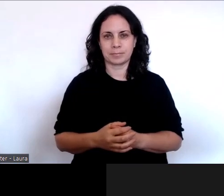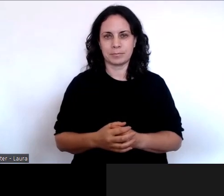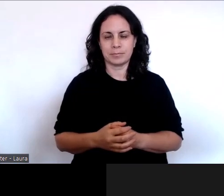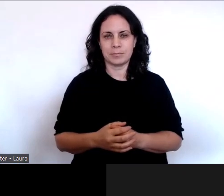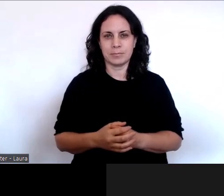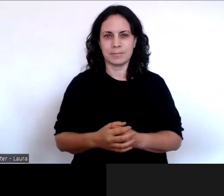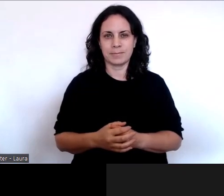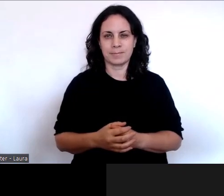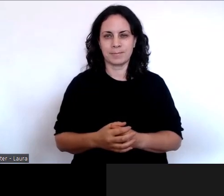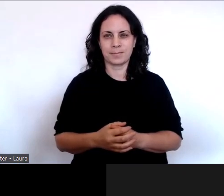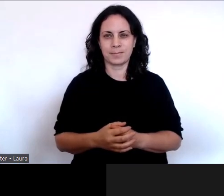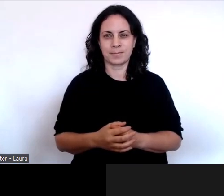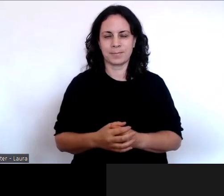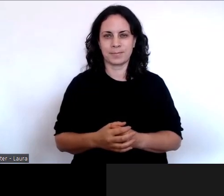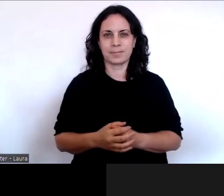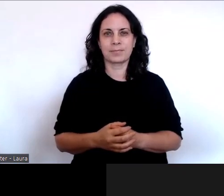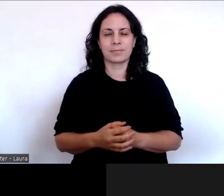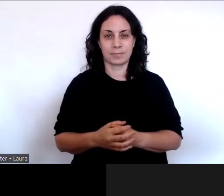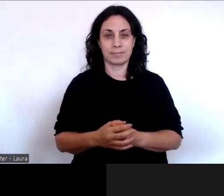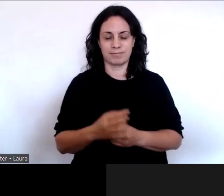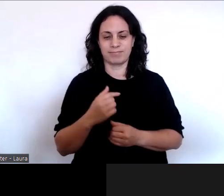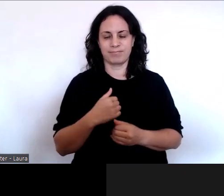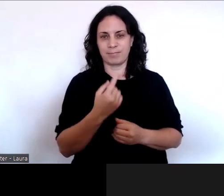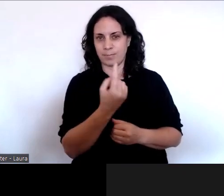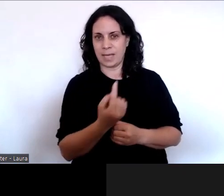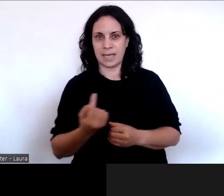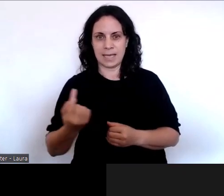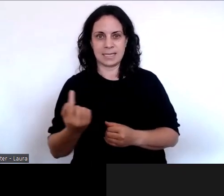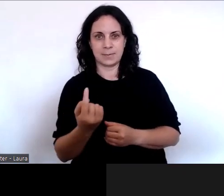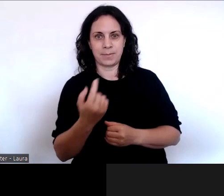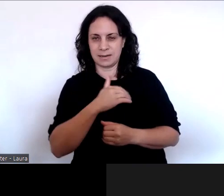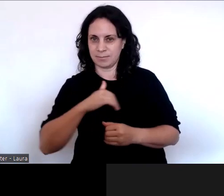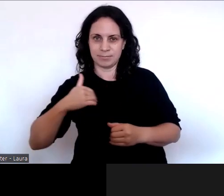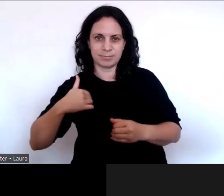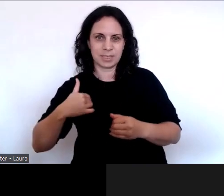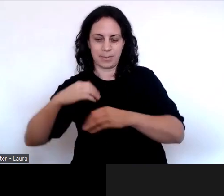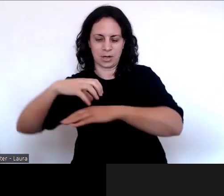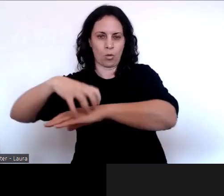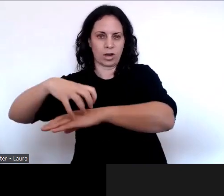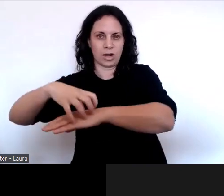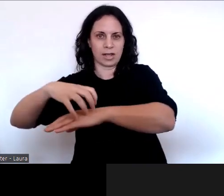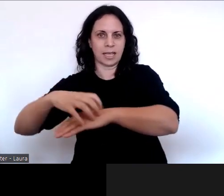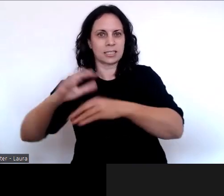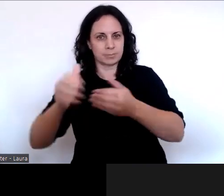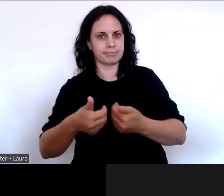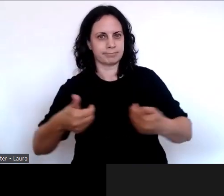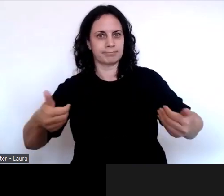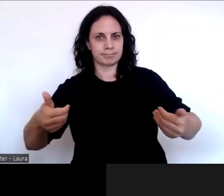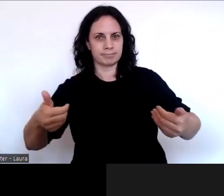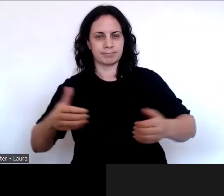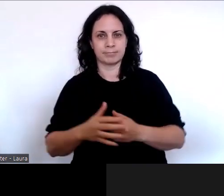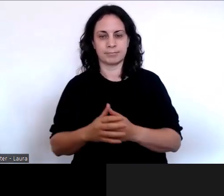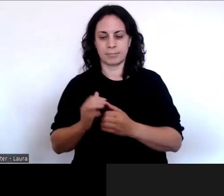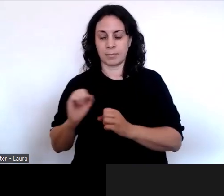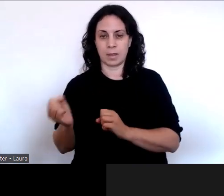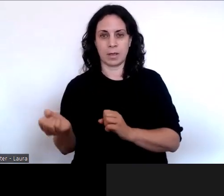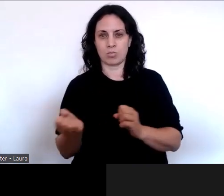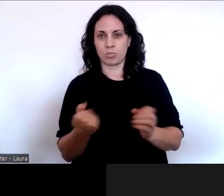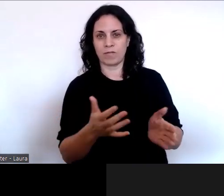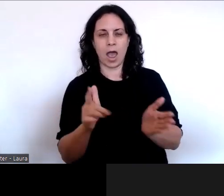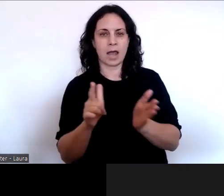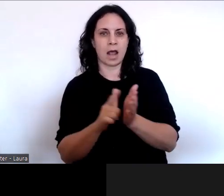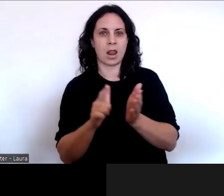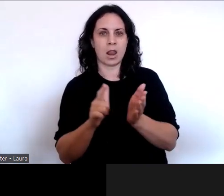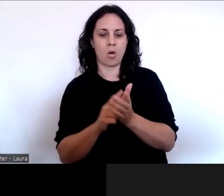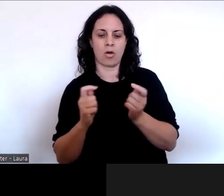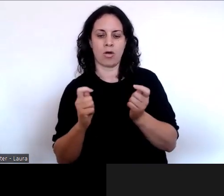So we are an independent state sector organisation and we provide law reform advice to